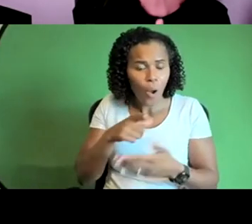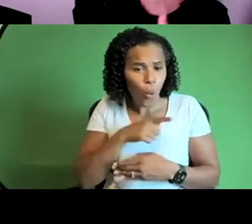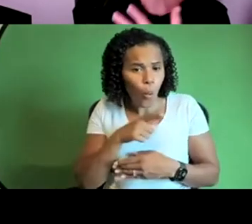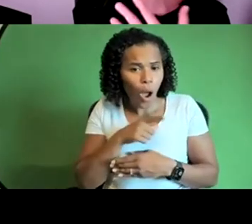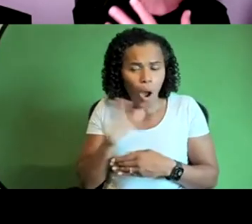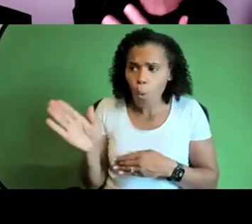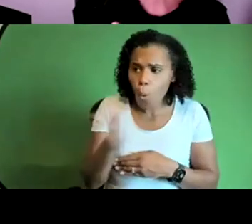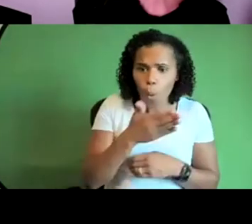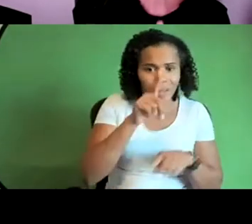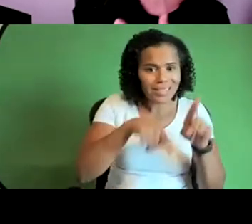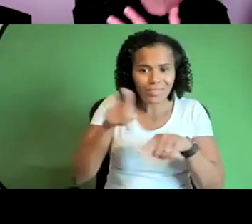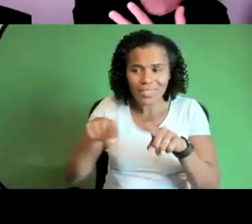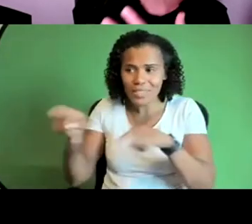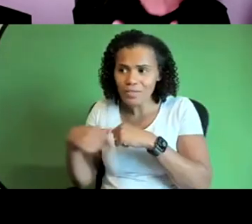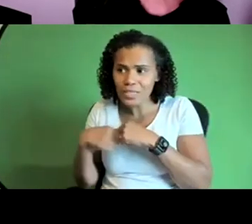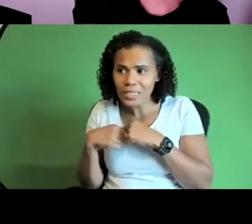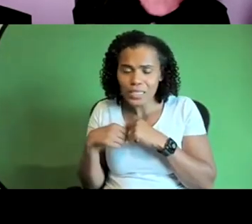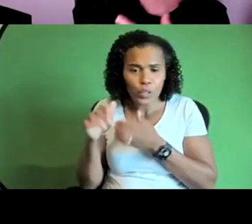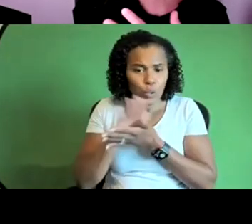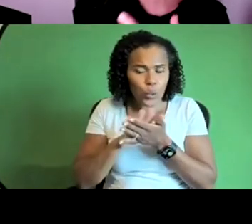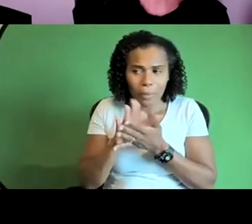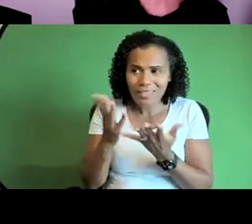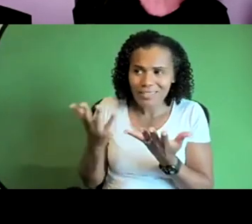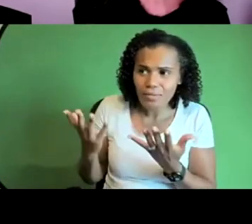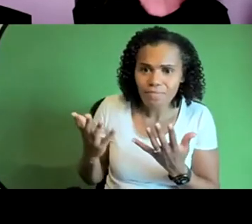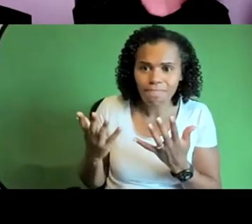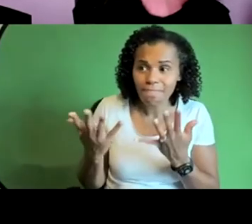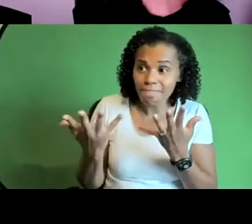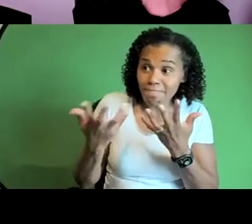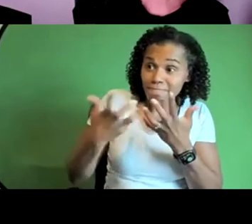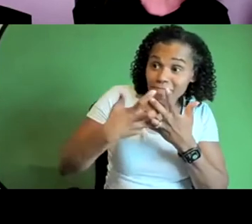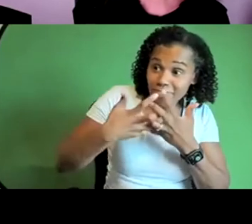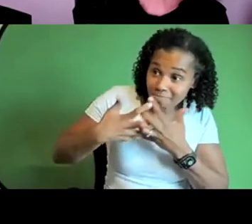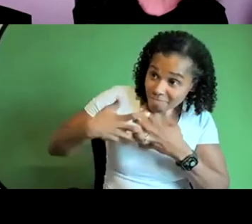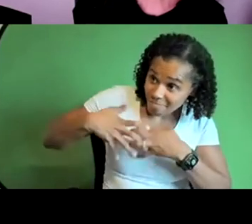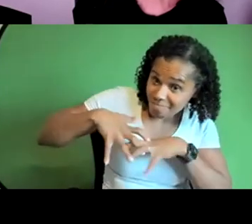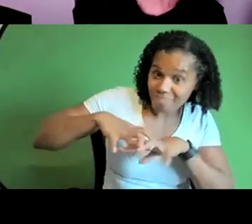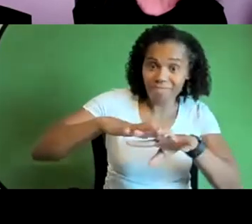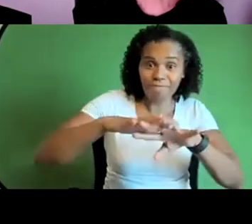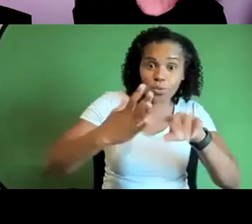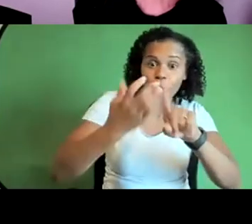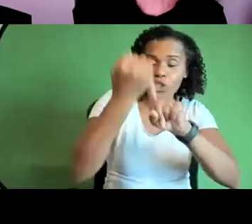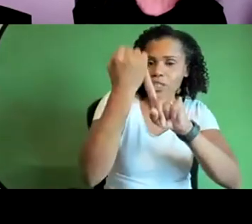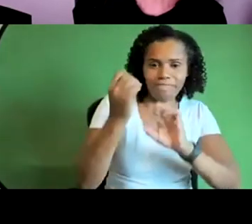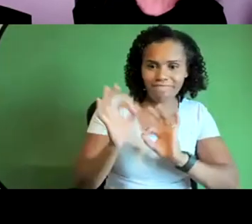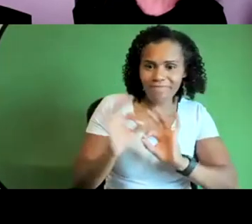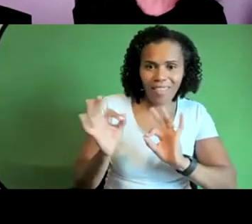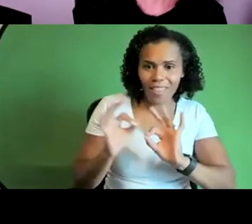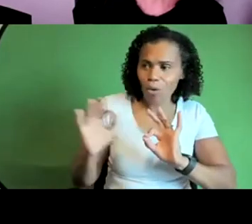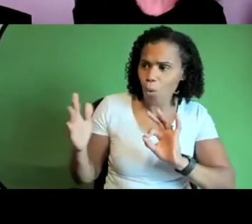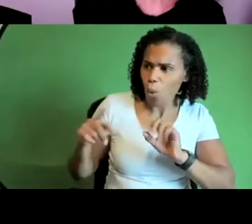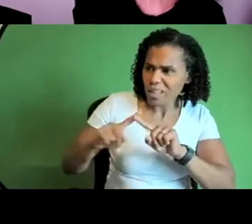around what it takes to climb this ladder you know to to get